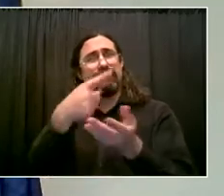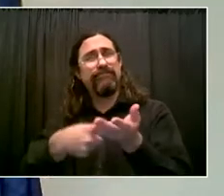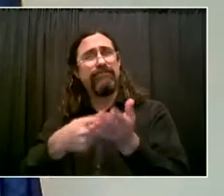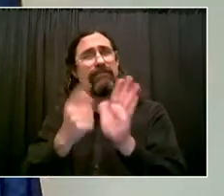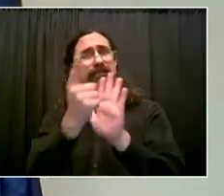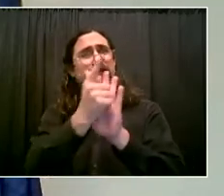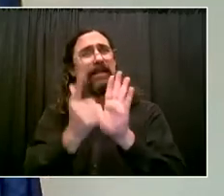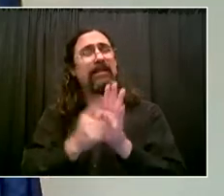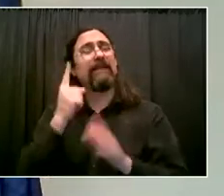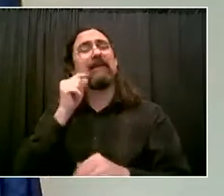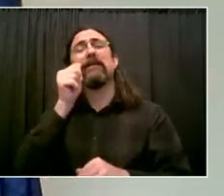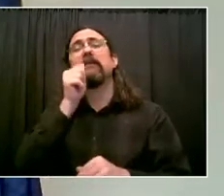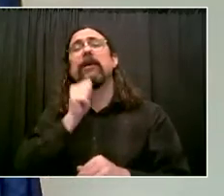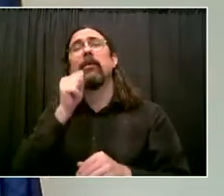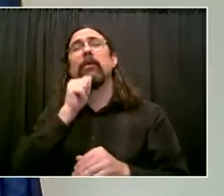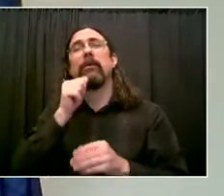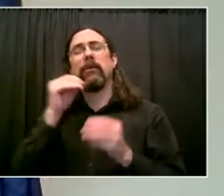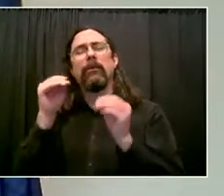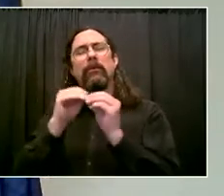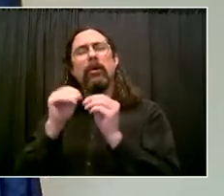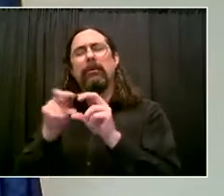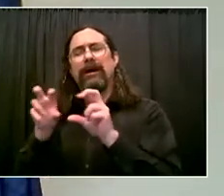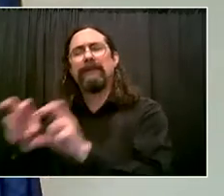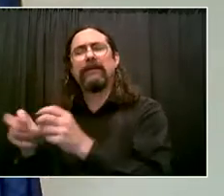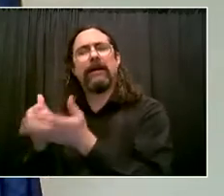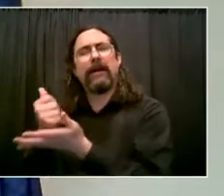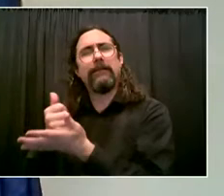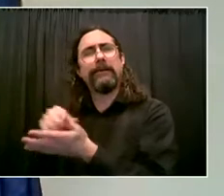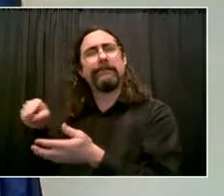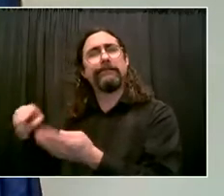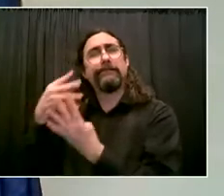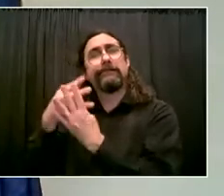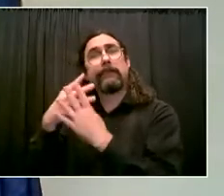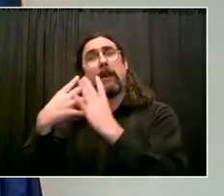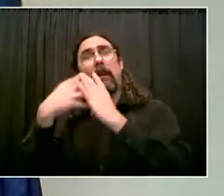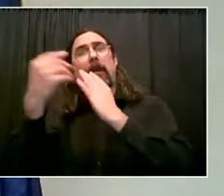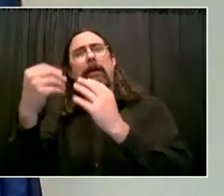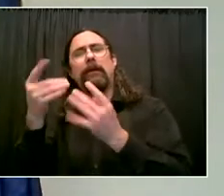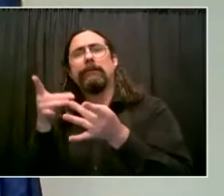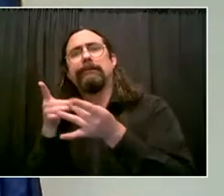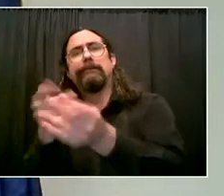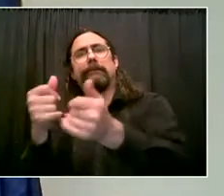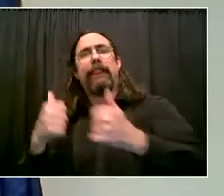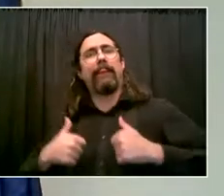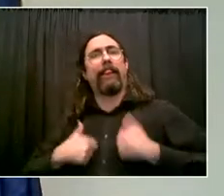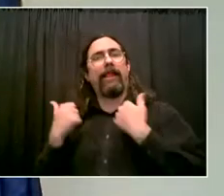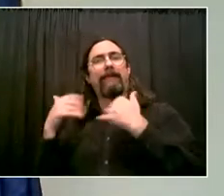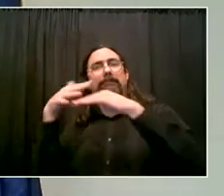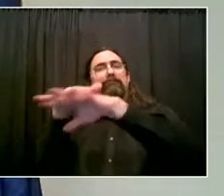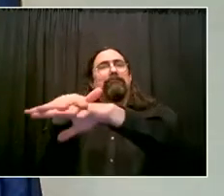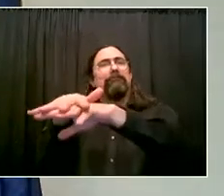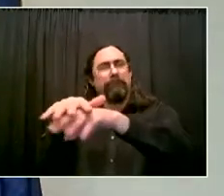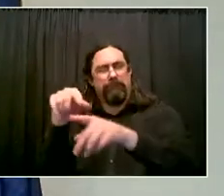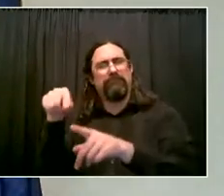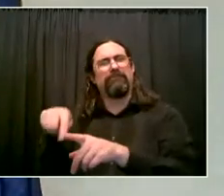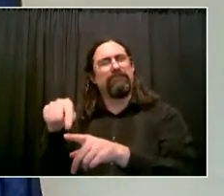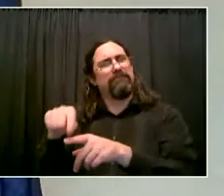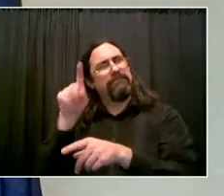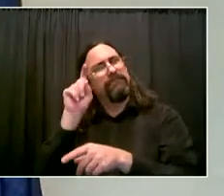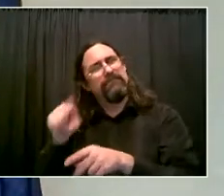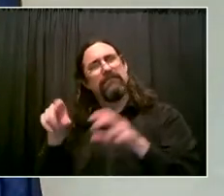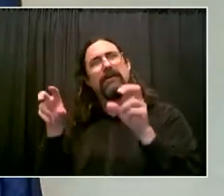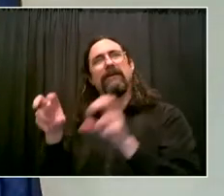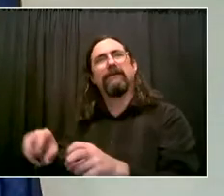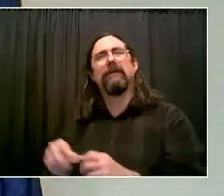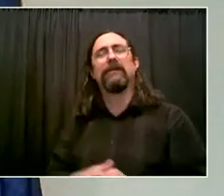resources, they're going to recidivate and go right back to what they happened. Exodus, you're doing a wonderful job as well. All of this is a